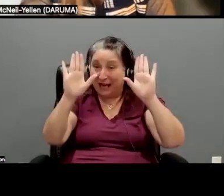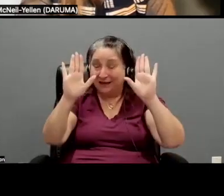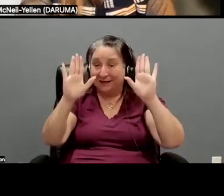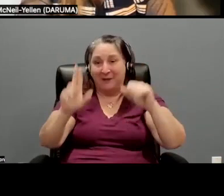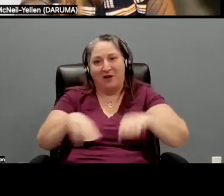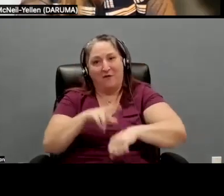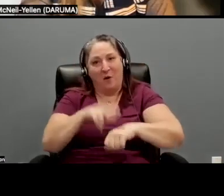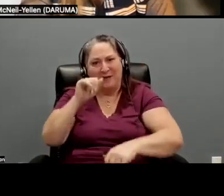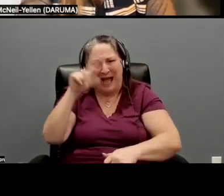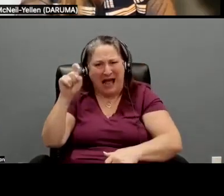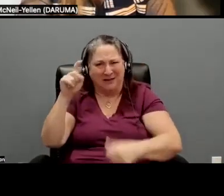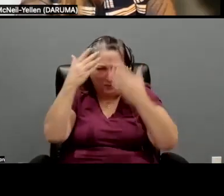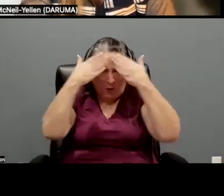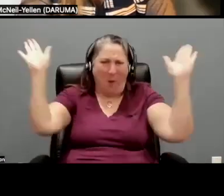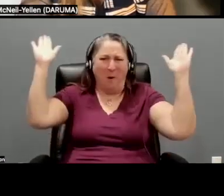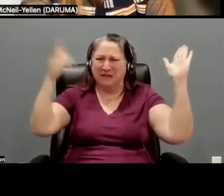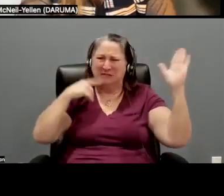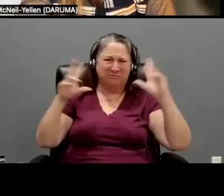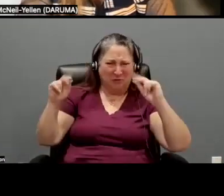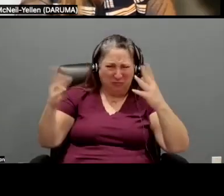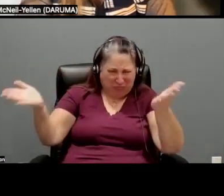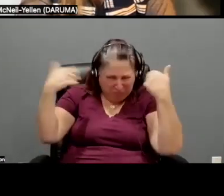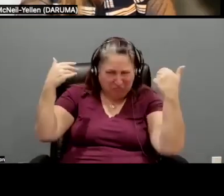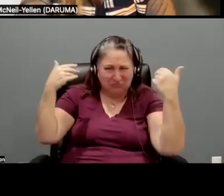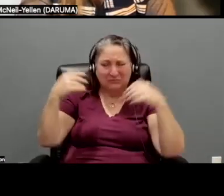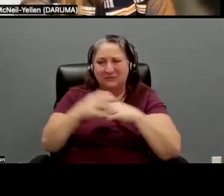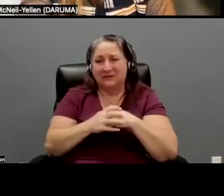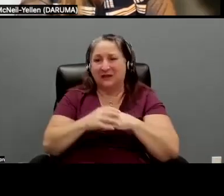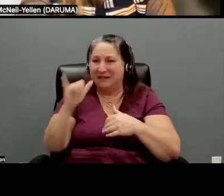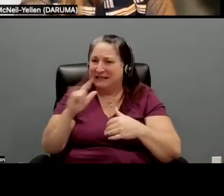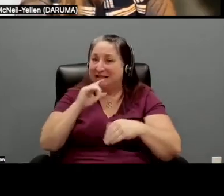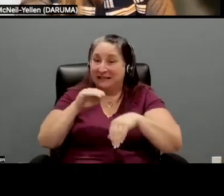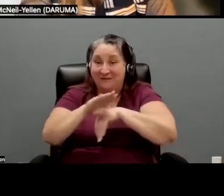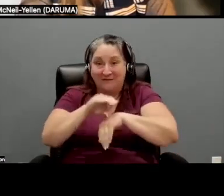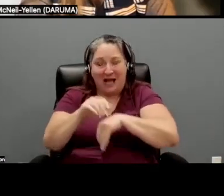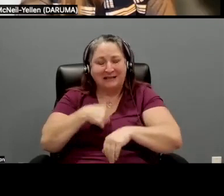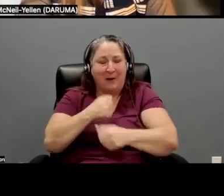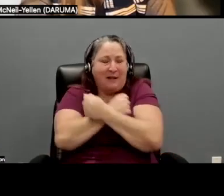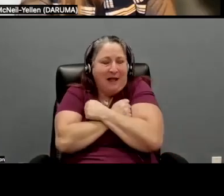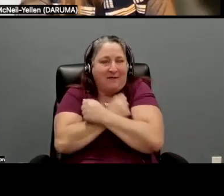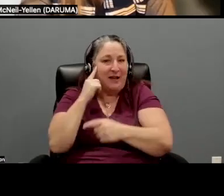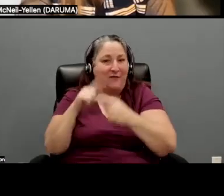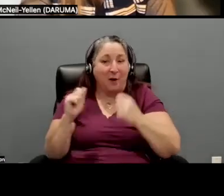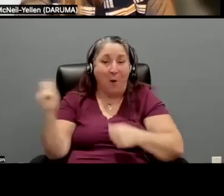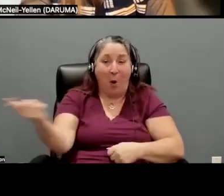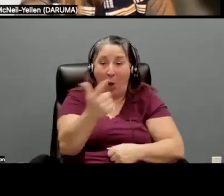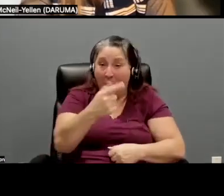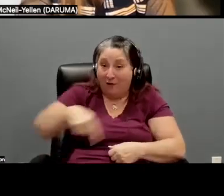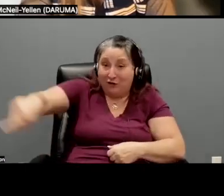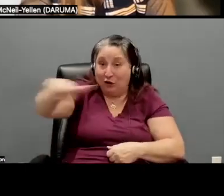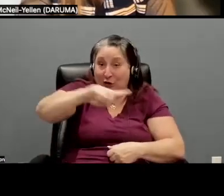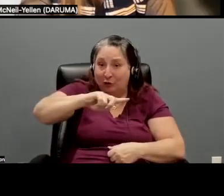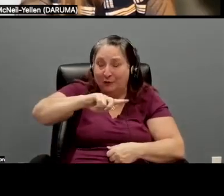Alex was open. And it's like, no, no, no, no. Um, what, this is a piece of advice that I'd love to hear from all of you. What would you tell